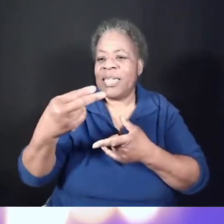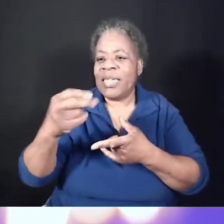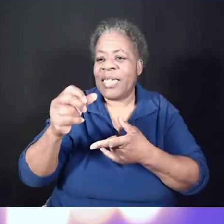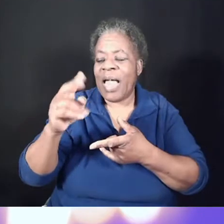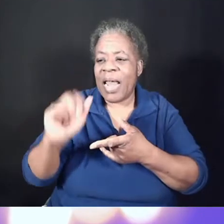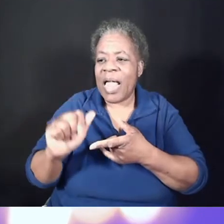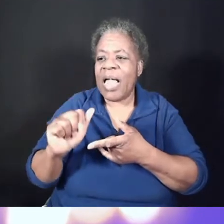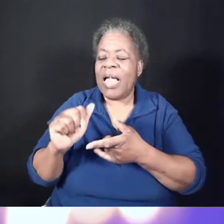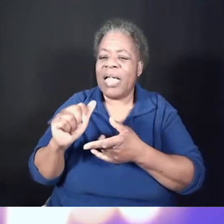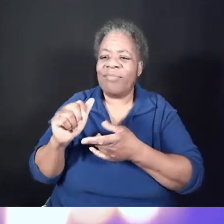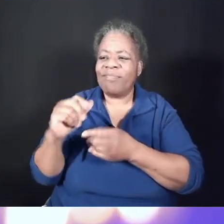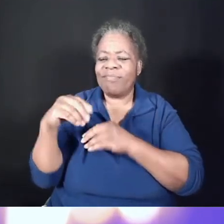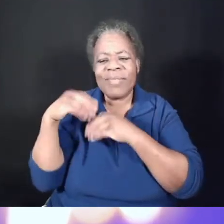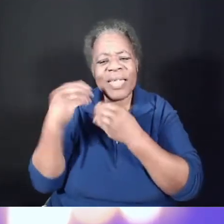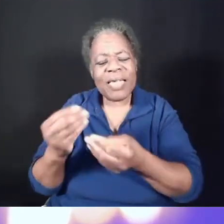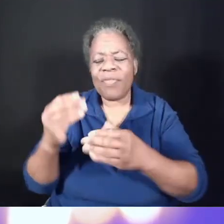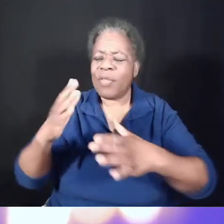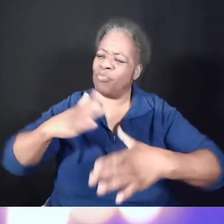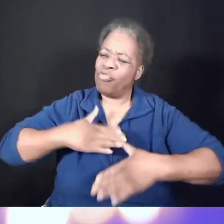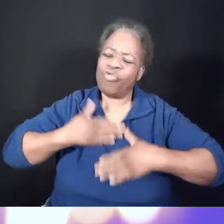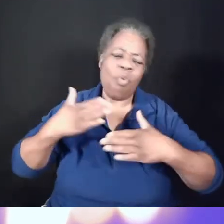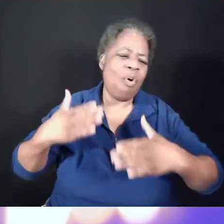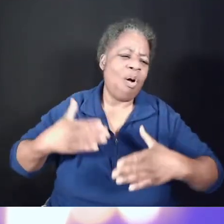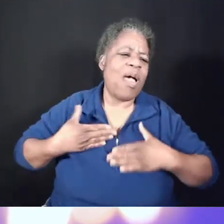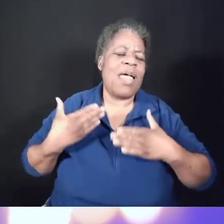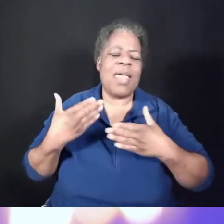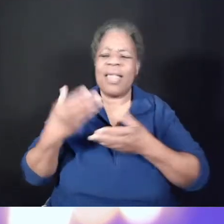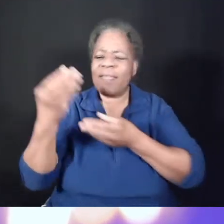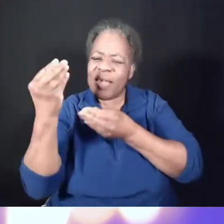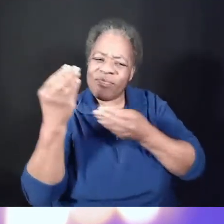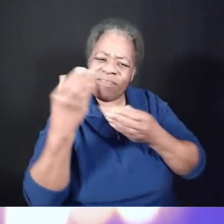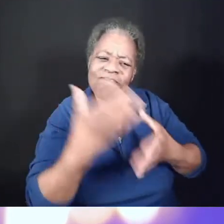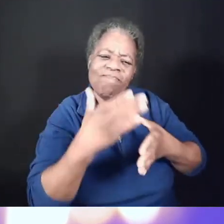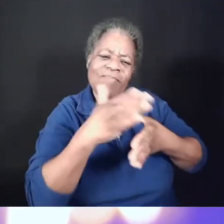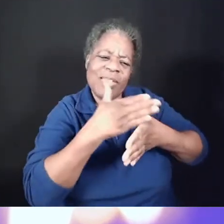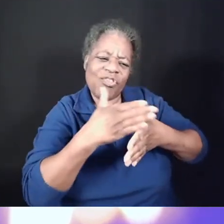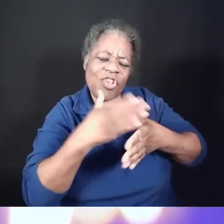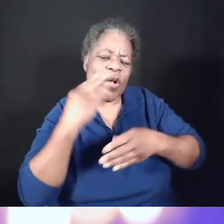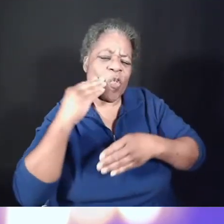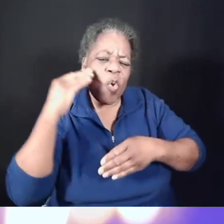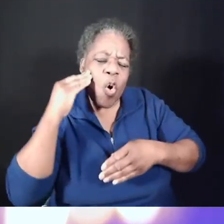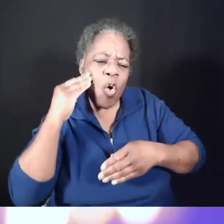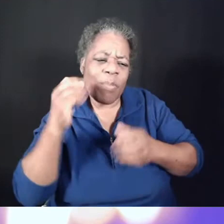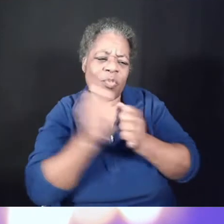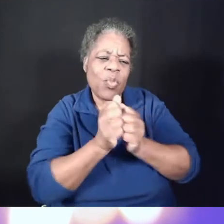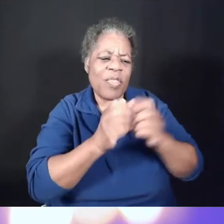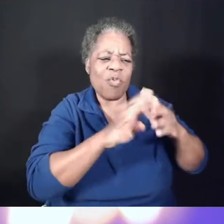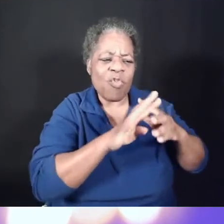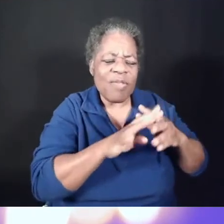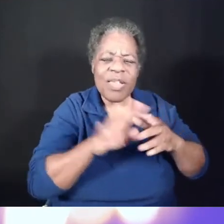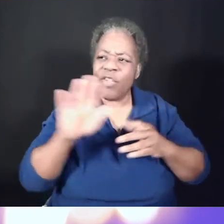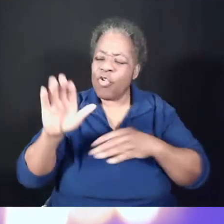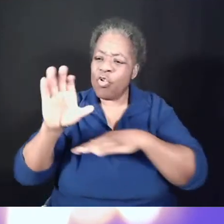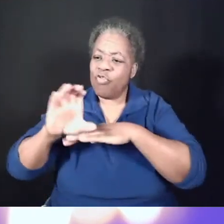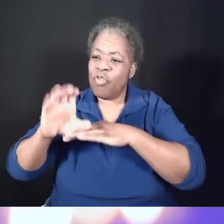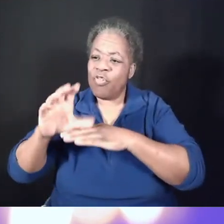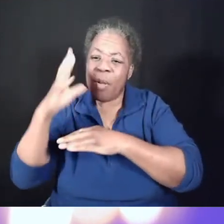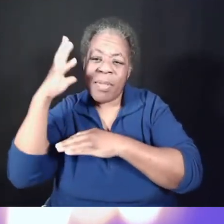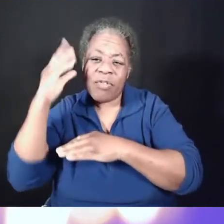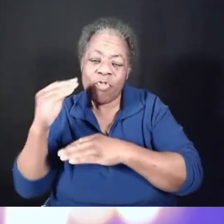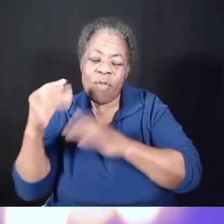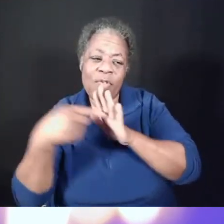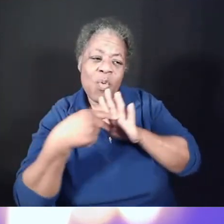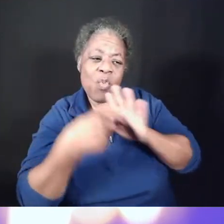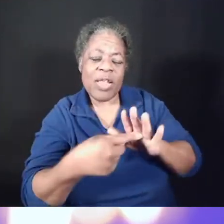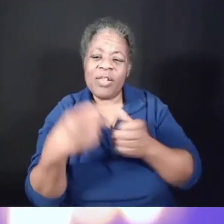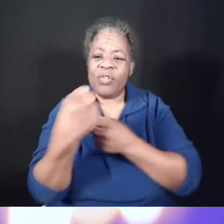joy as they share their homes and resources with the refugees. May your church in Moldova be a witness to the love of Christ to